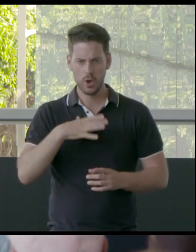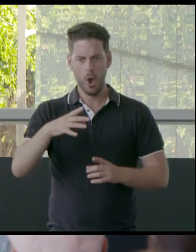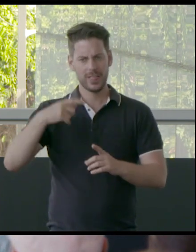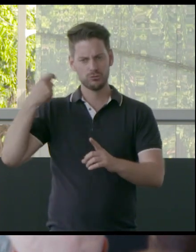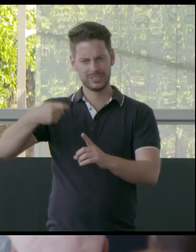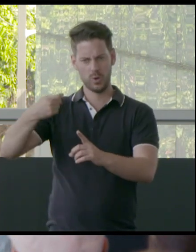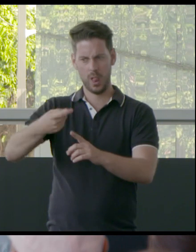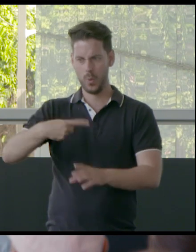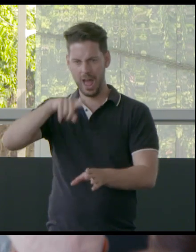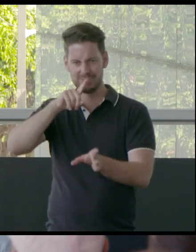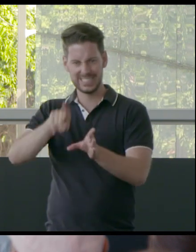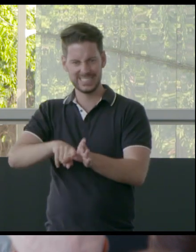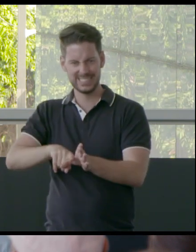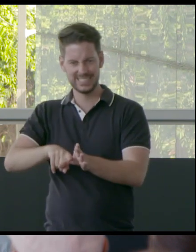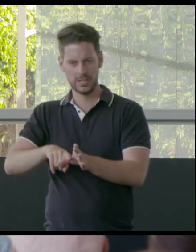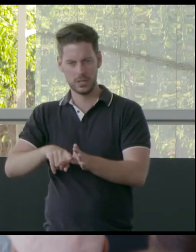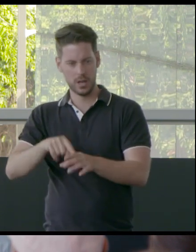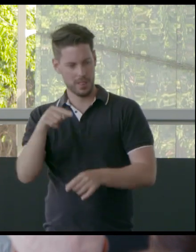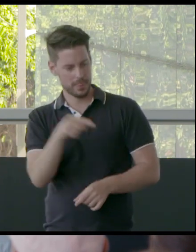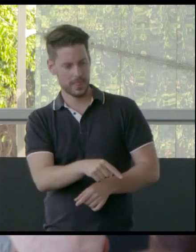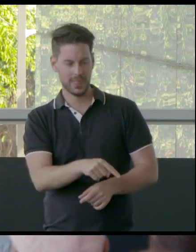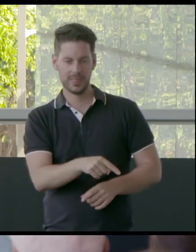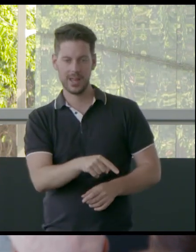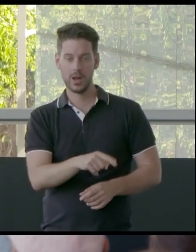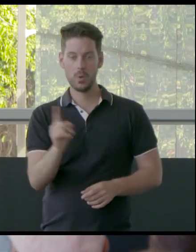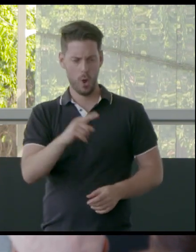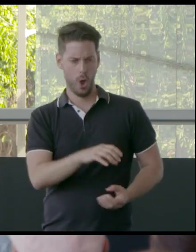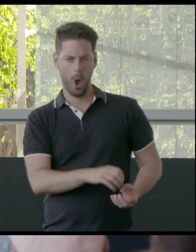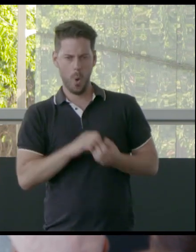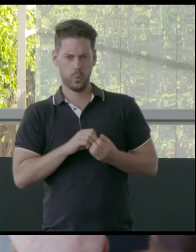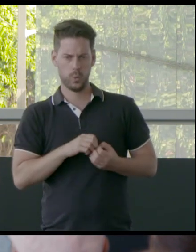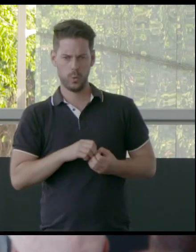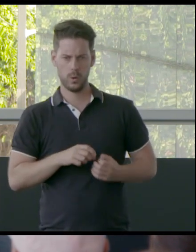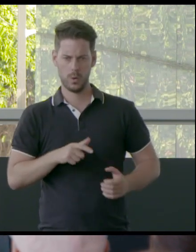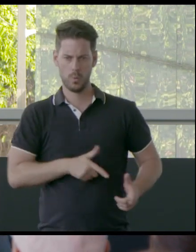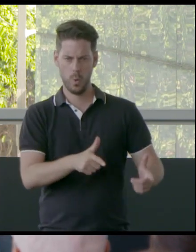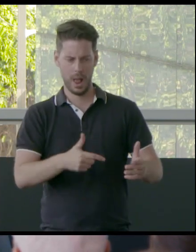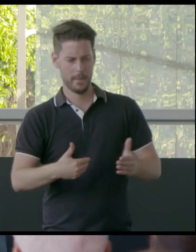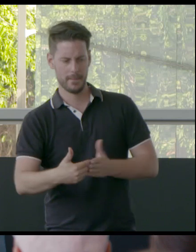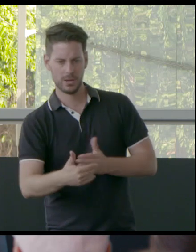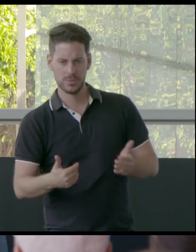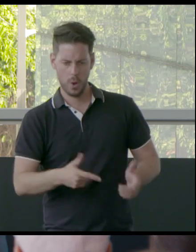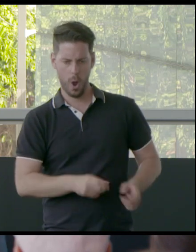model for the last 100 years of treating it from a perspective of ownership and management.